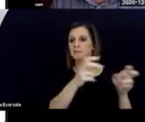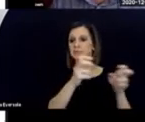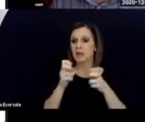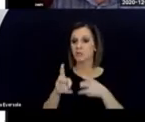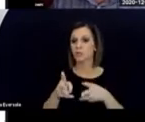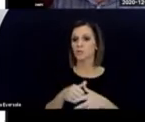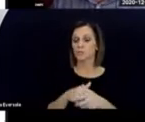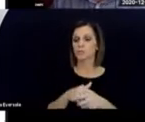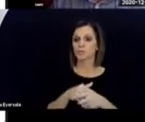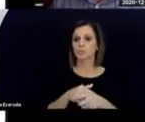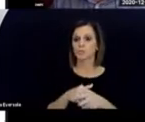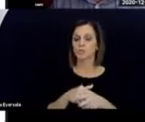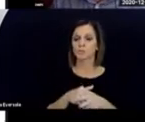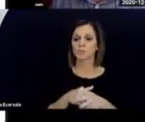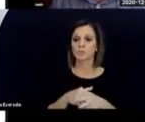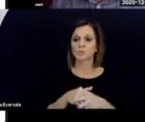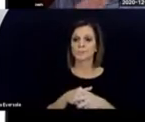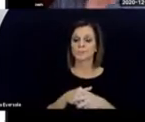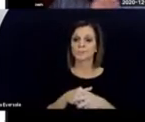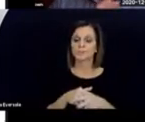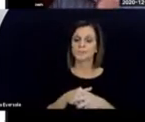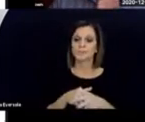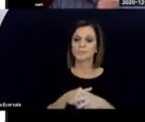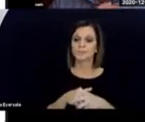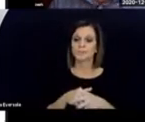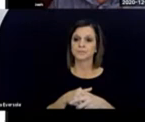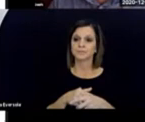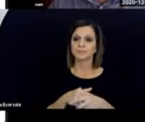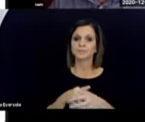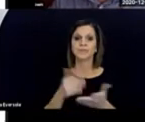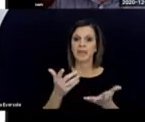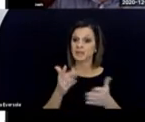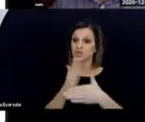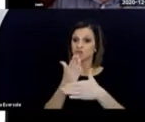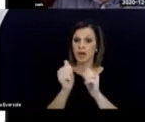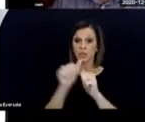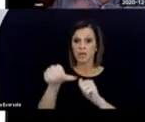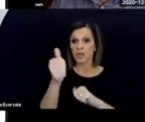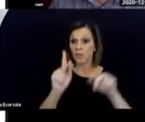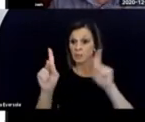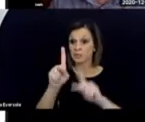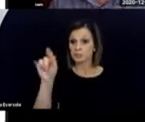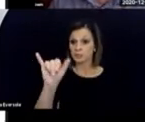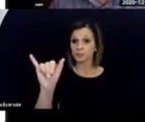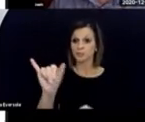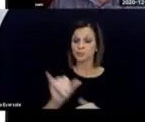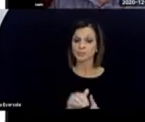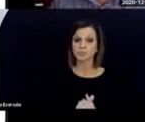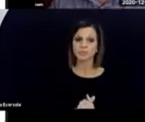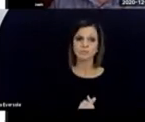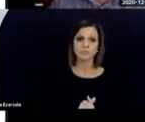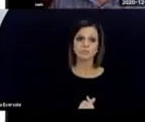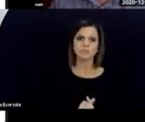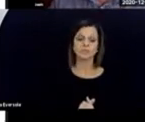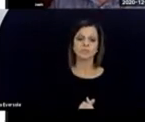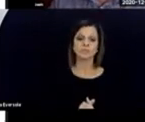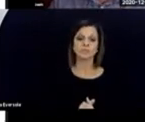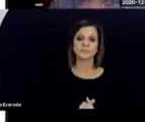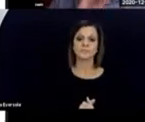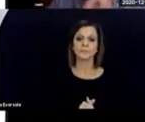maybe download it, and give it to other people as well.